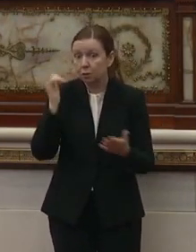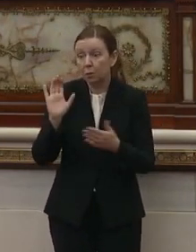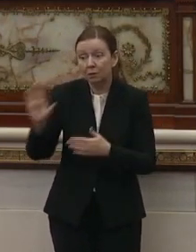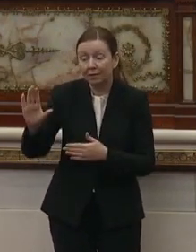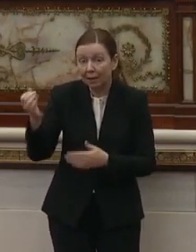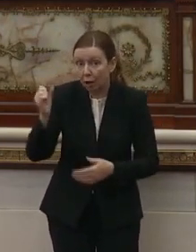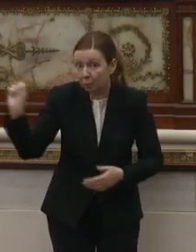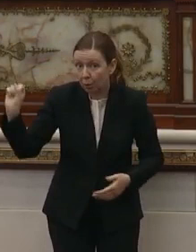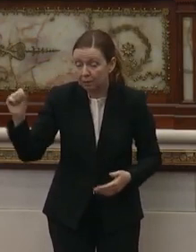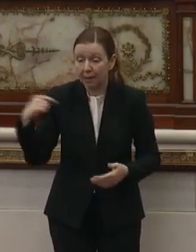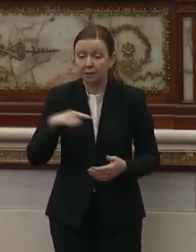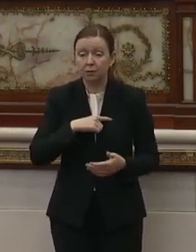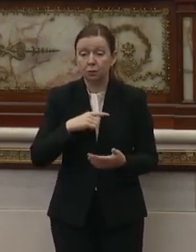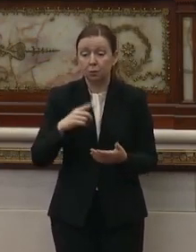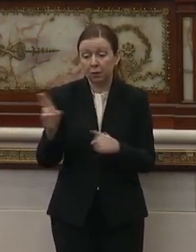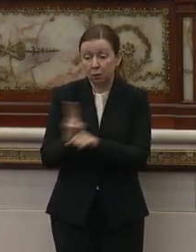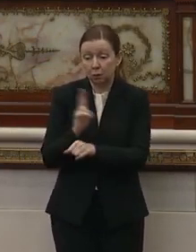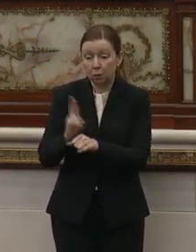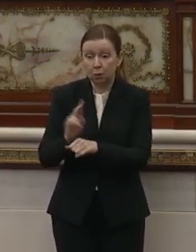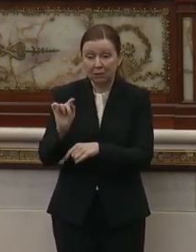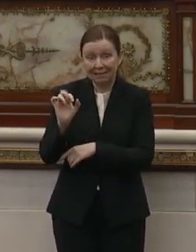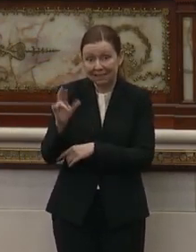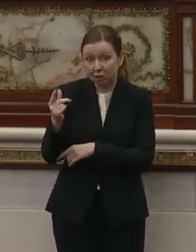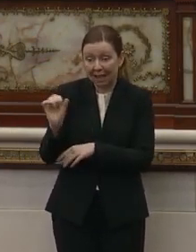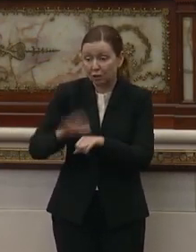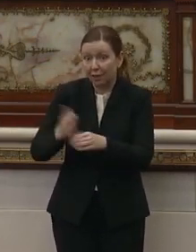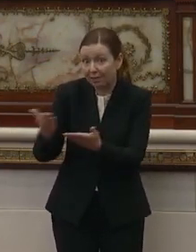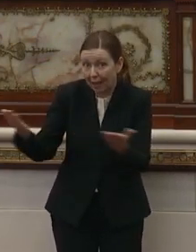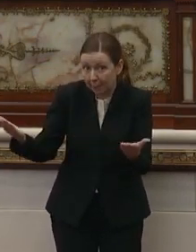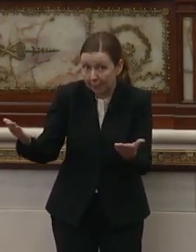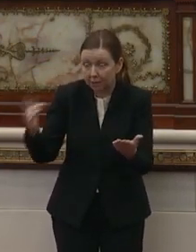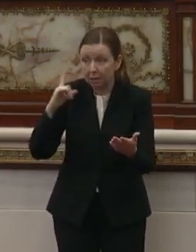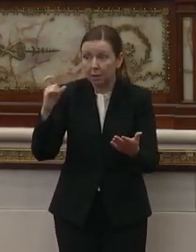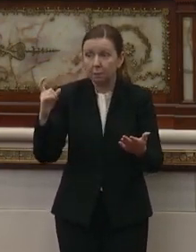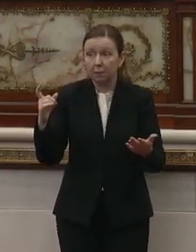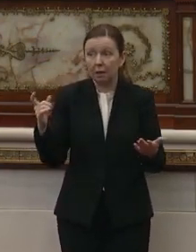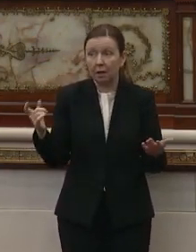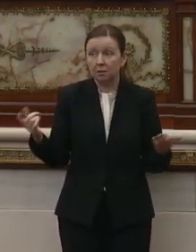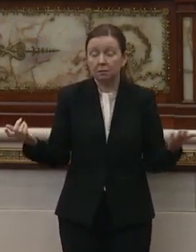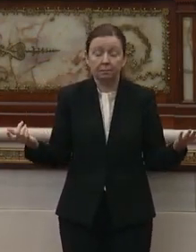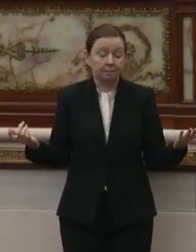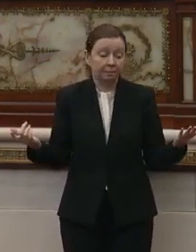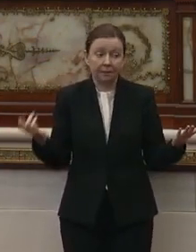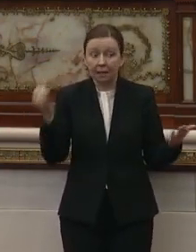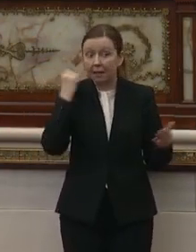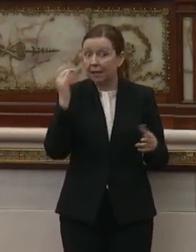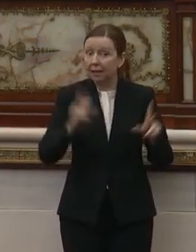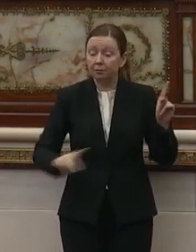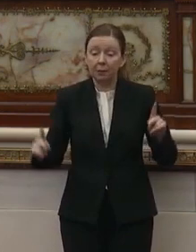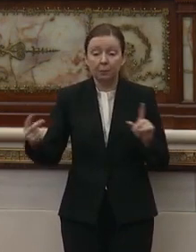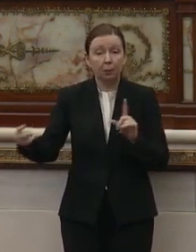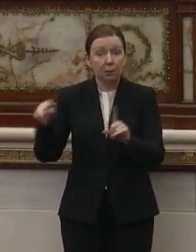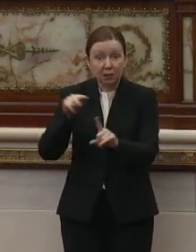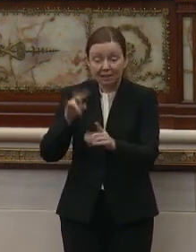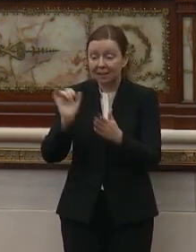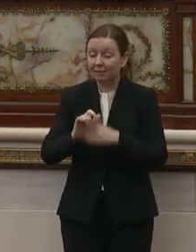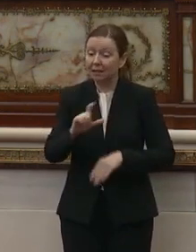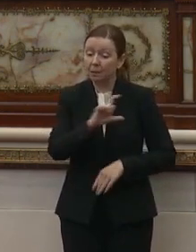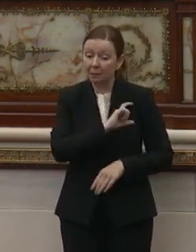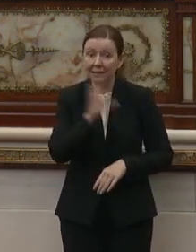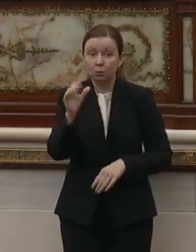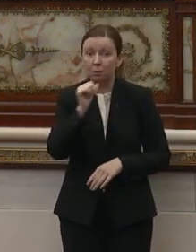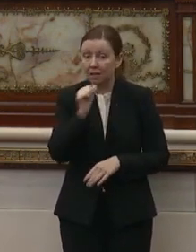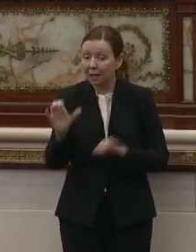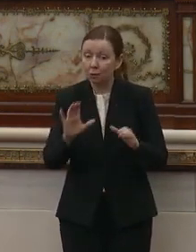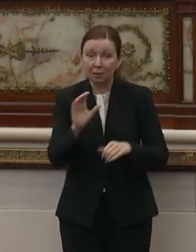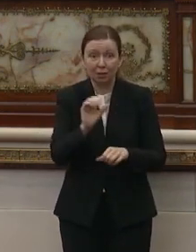their protest? Do we use tear gas on them because they won't leave? If people perceive that the police will